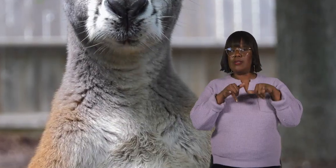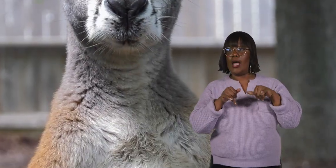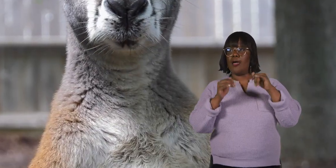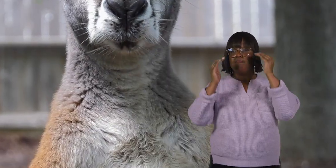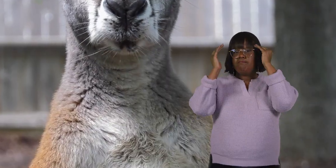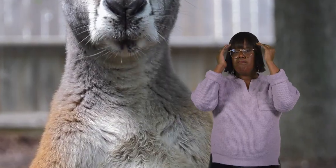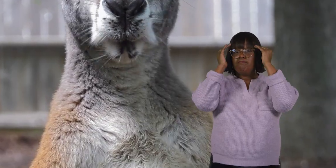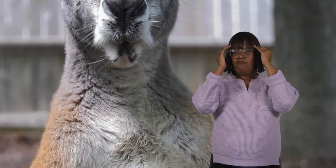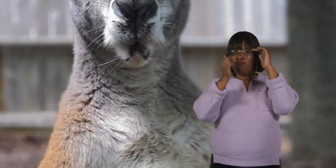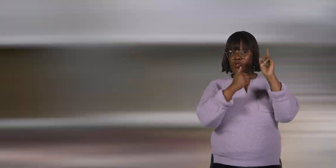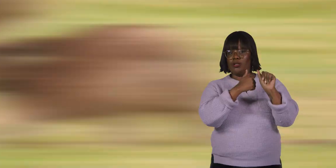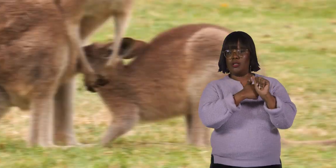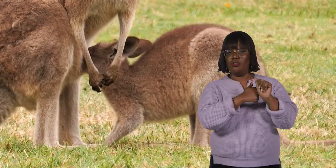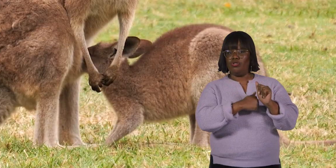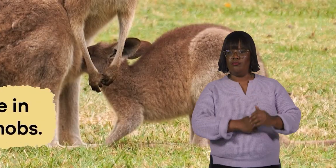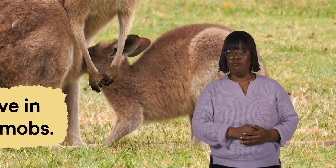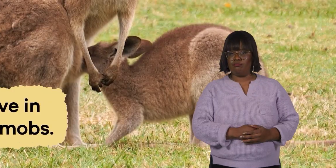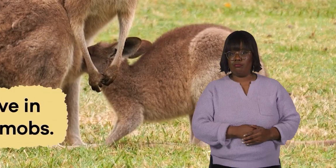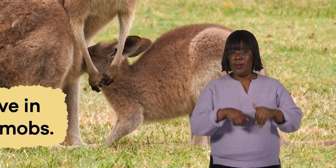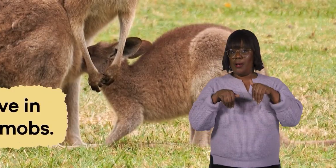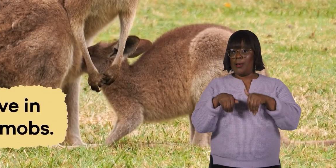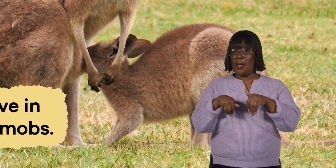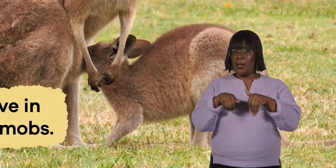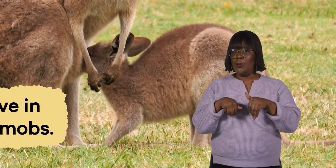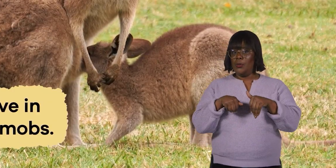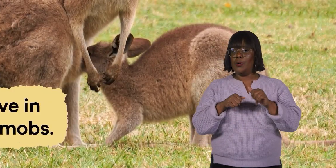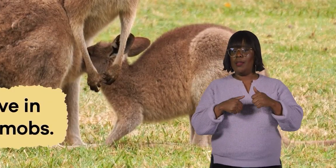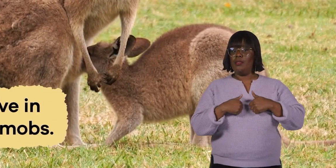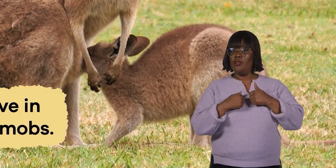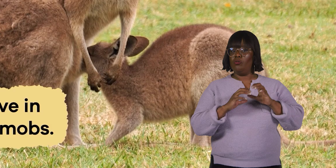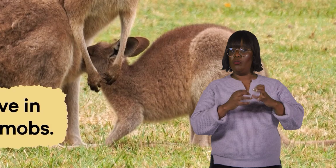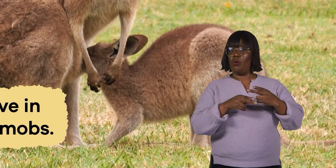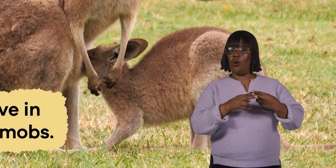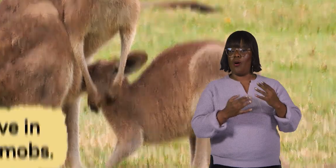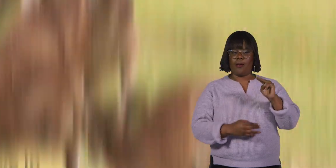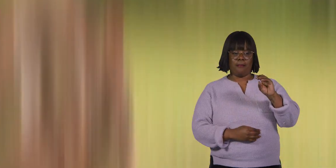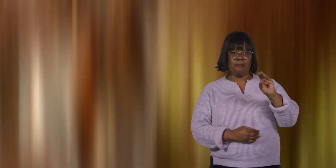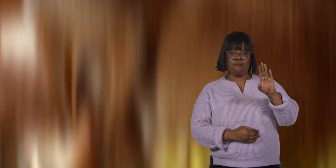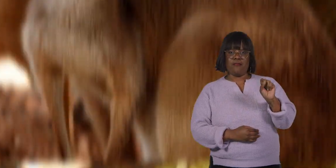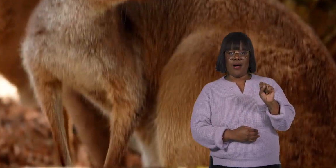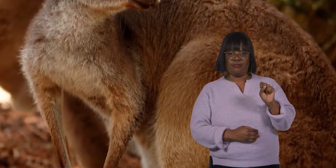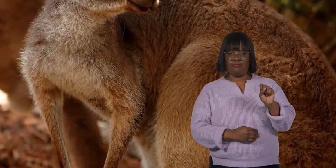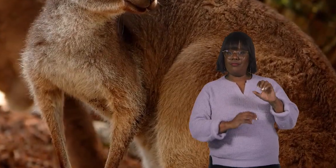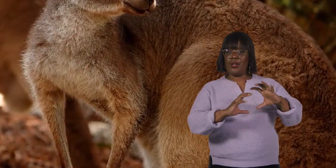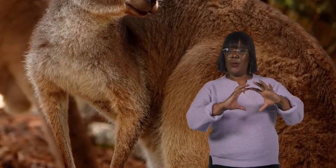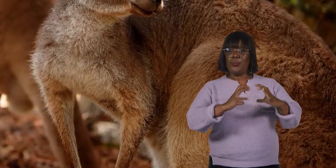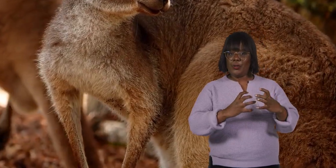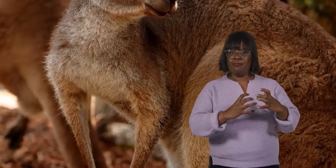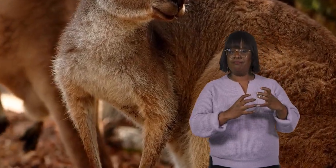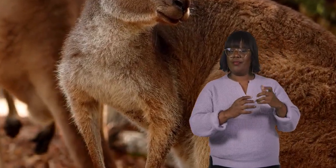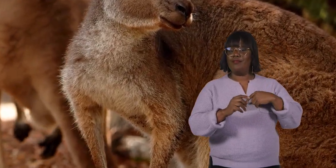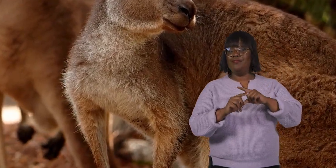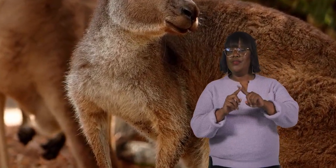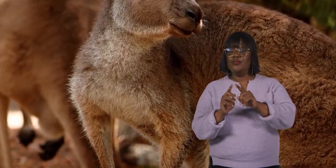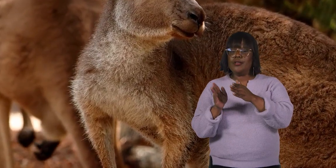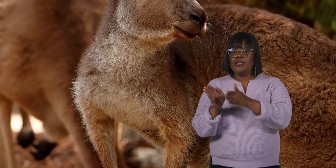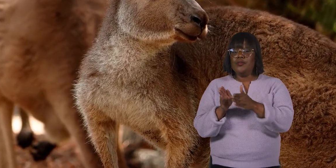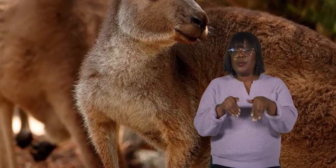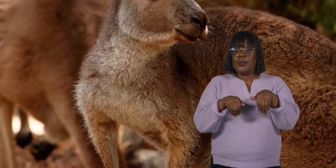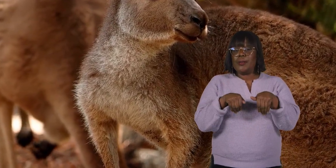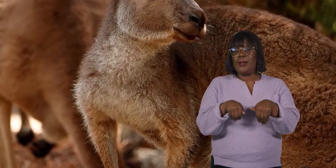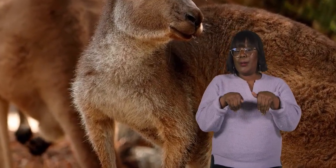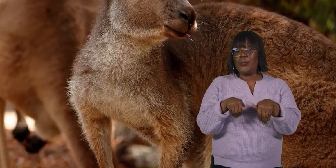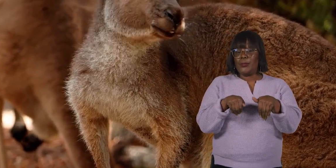stay alert for danger. Kangaroos live in groups called mobs. These groups can consist of a few